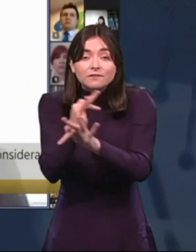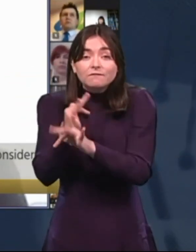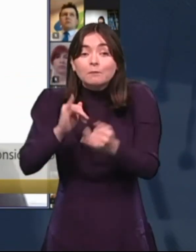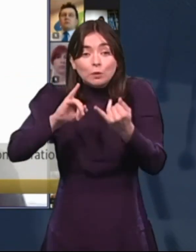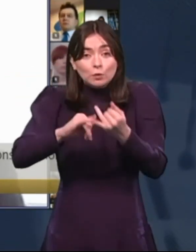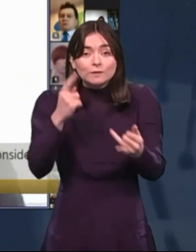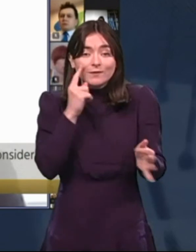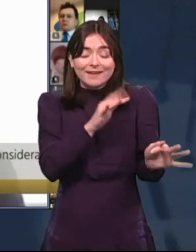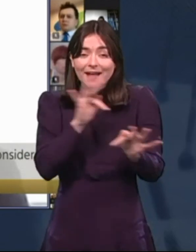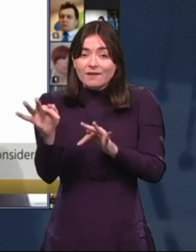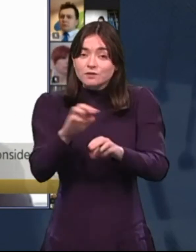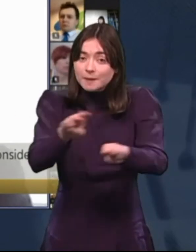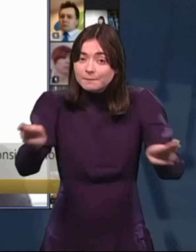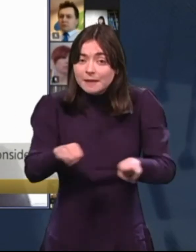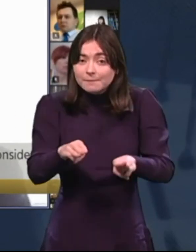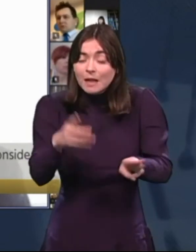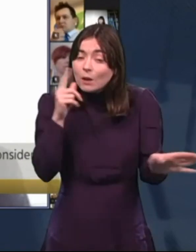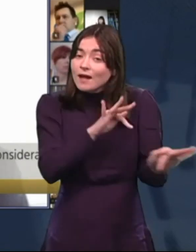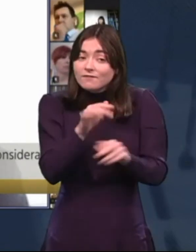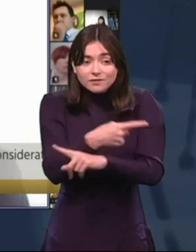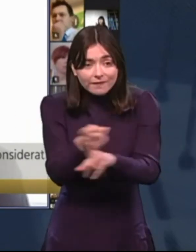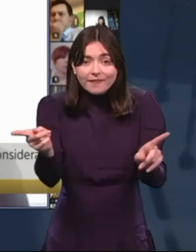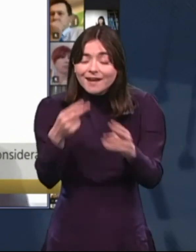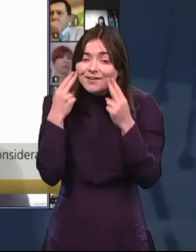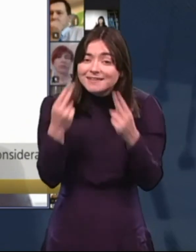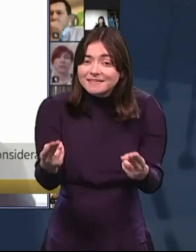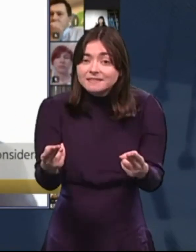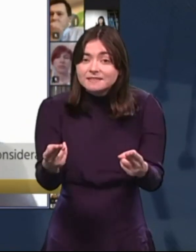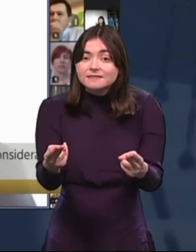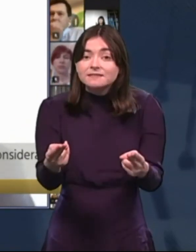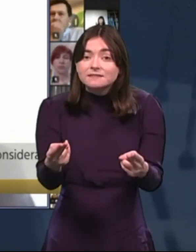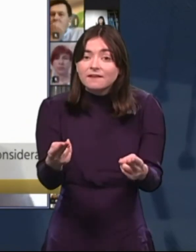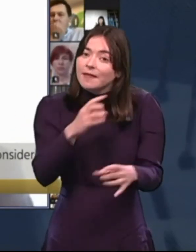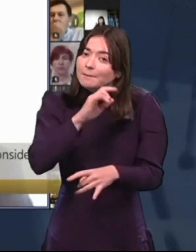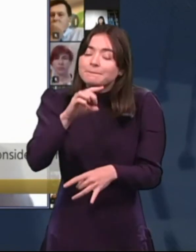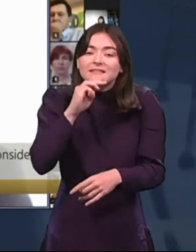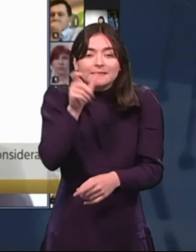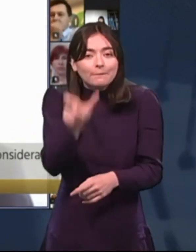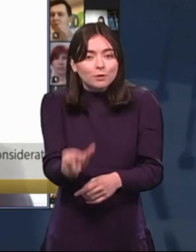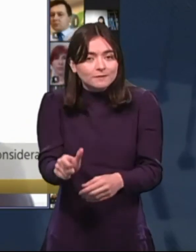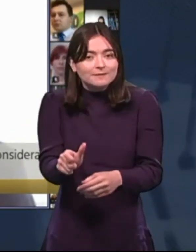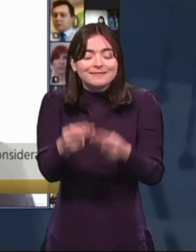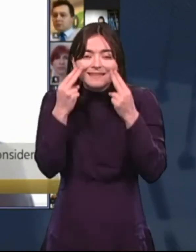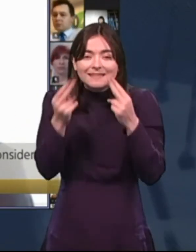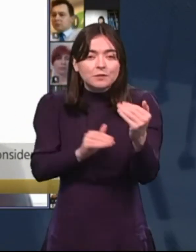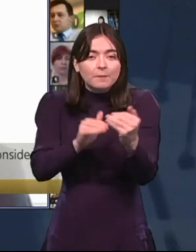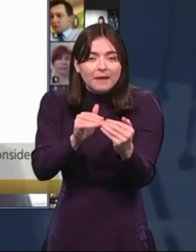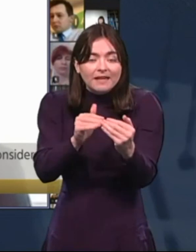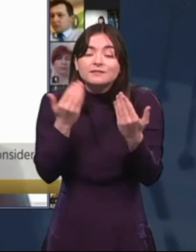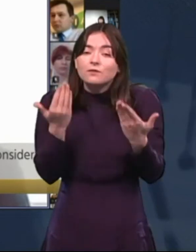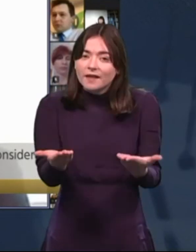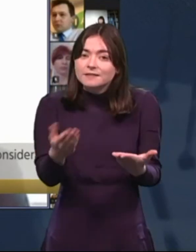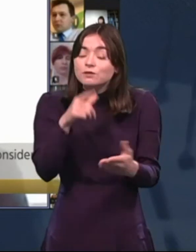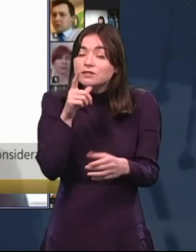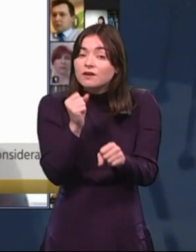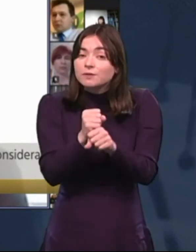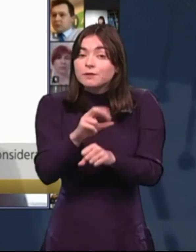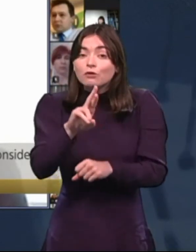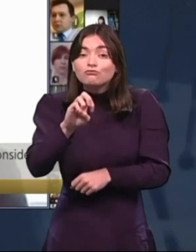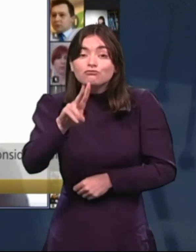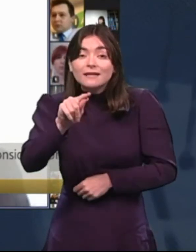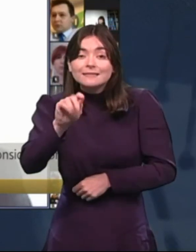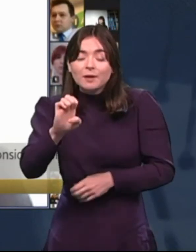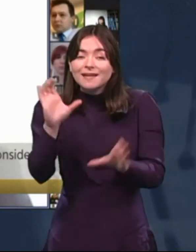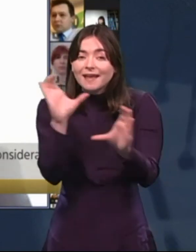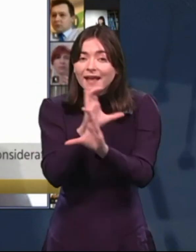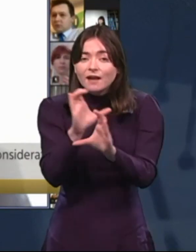people, and if you can look after their needs, okay, that person's needs are best met. And that's what brings me to the respite care. It's a hugely